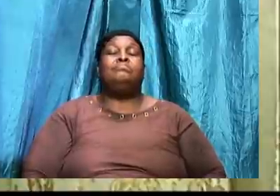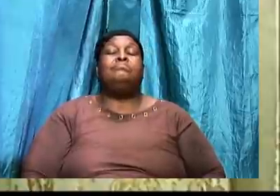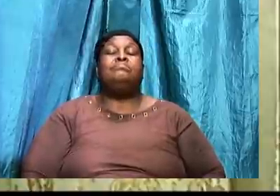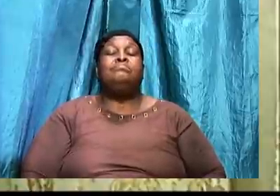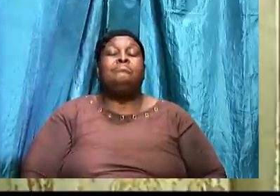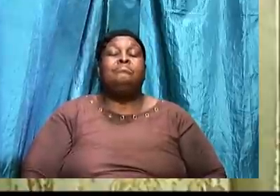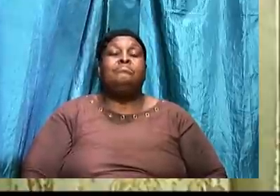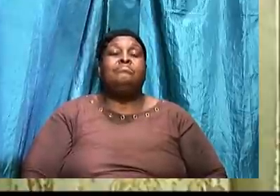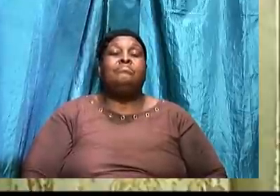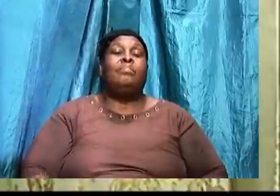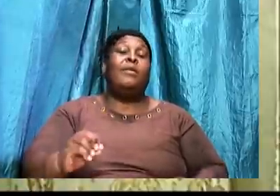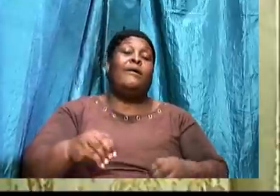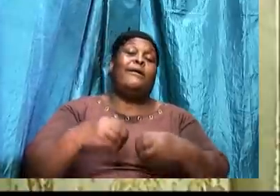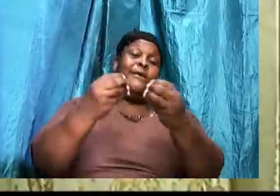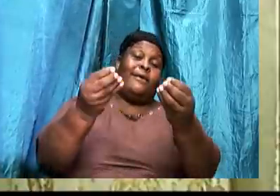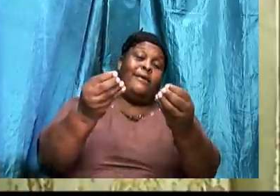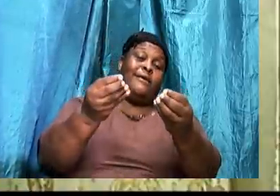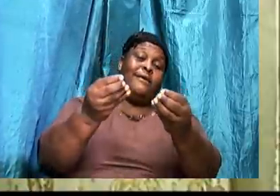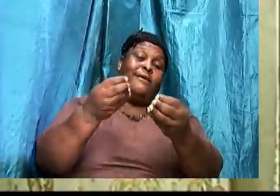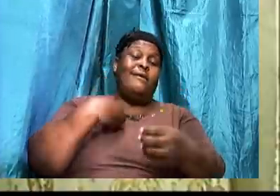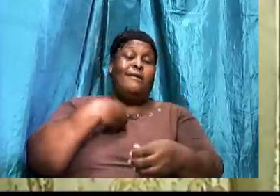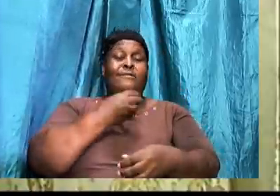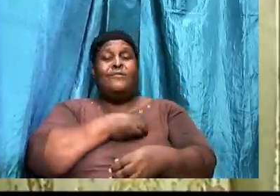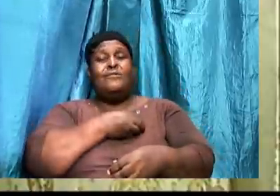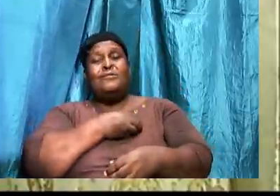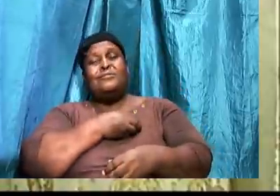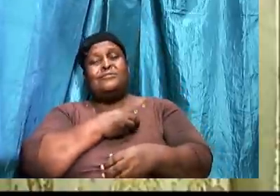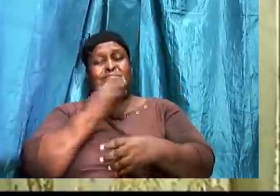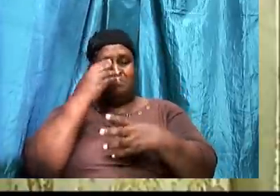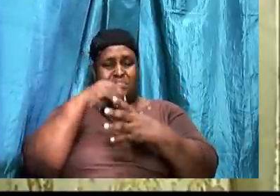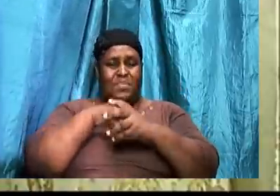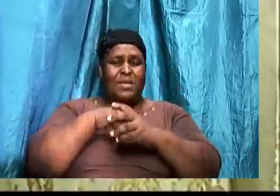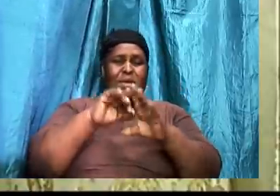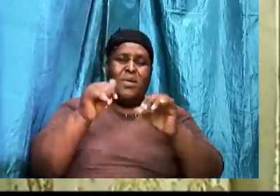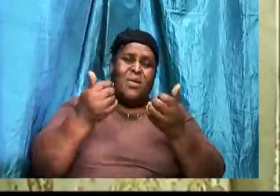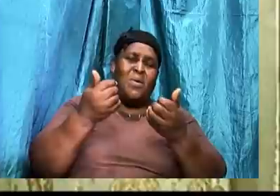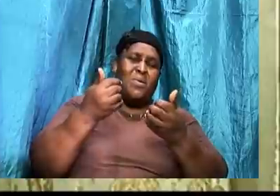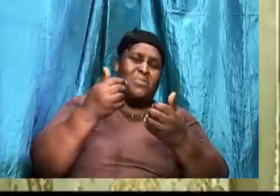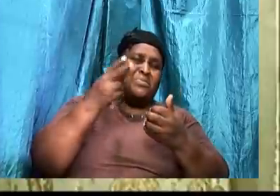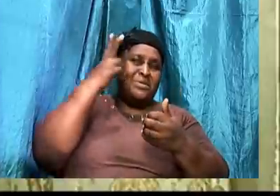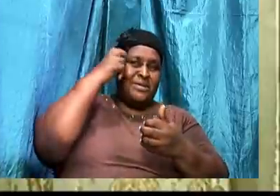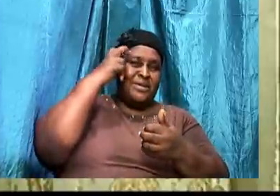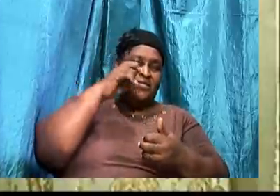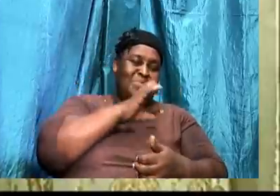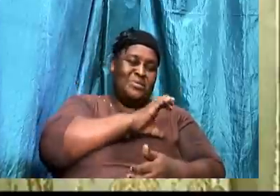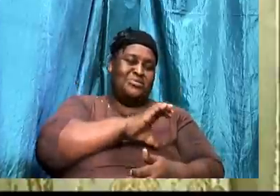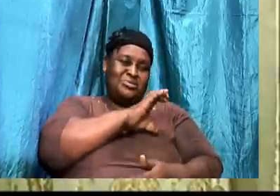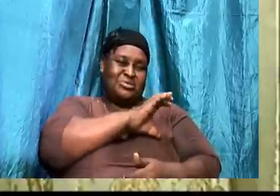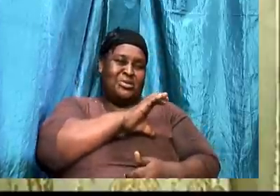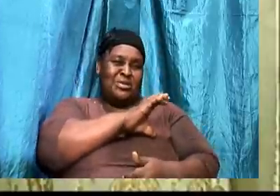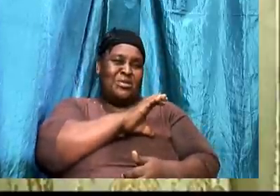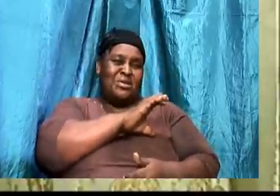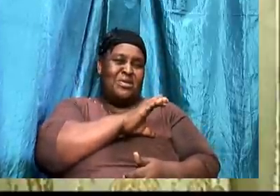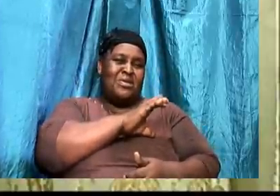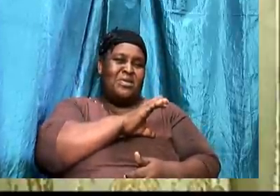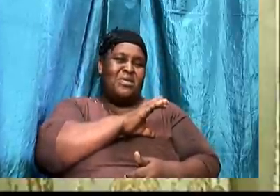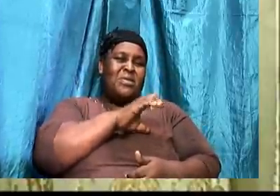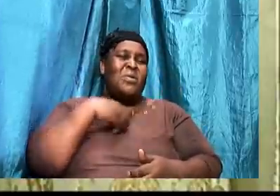It gives us an insight into how the devil will challenge our identity.